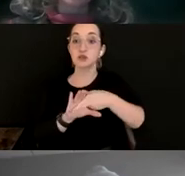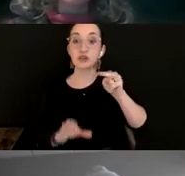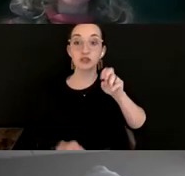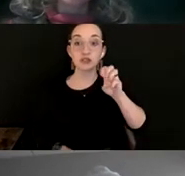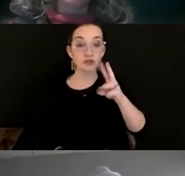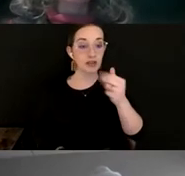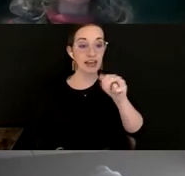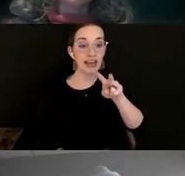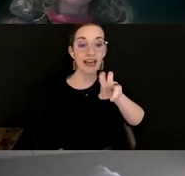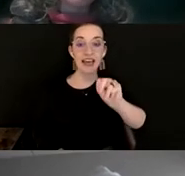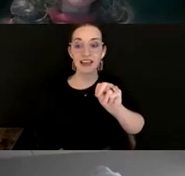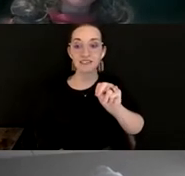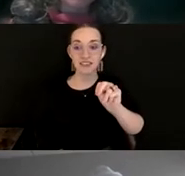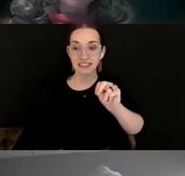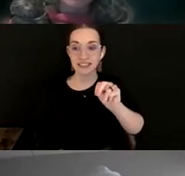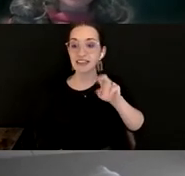ancestral home of the Quinnipiac people.